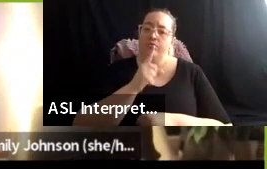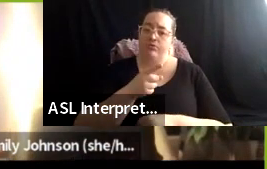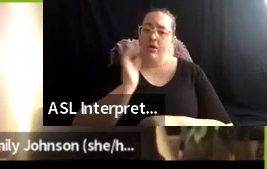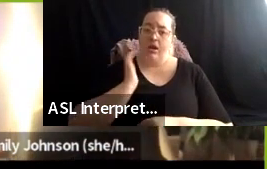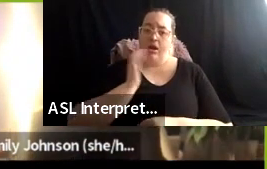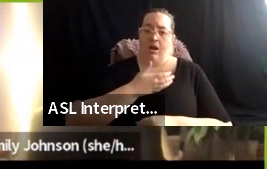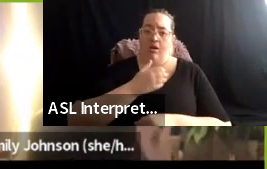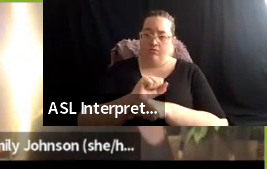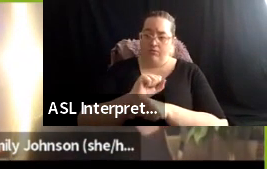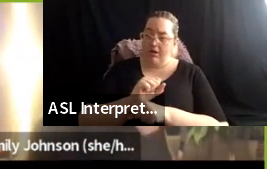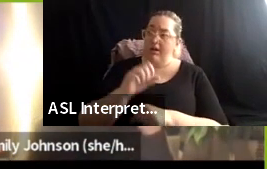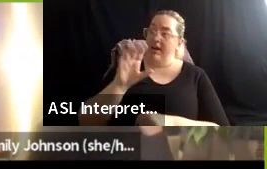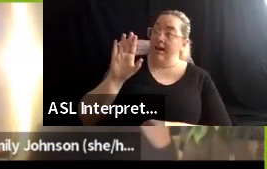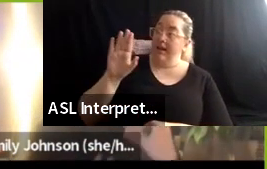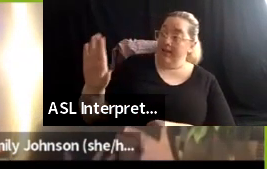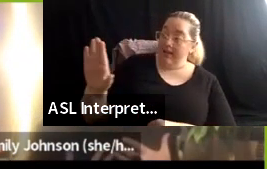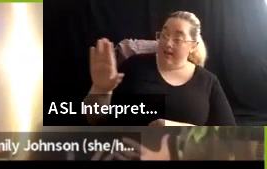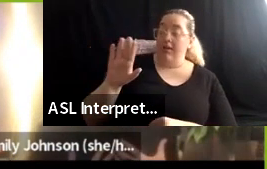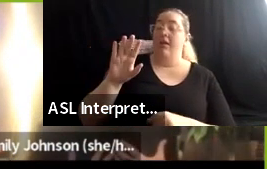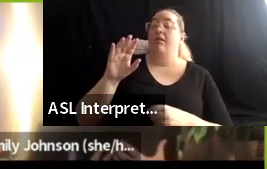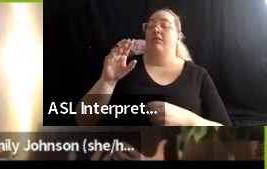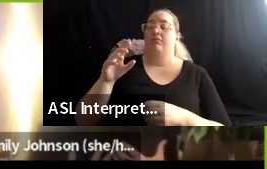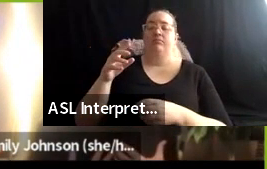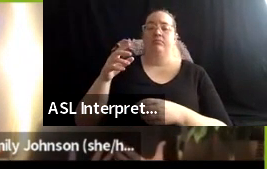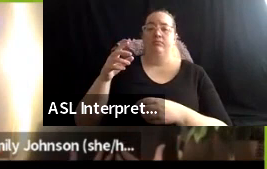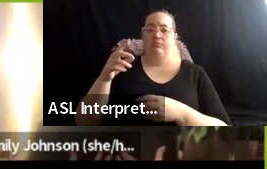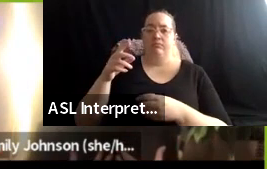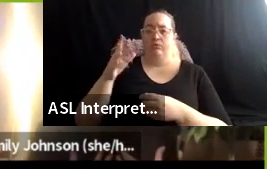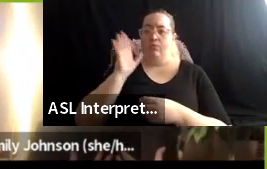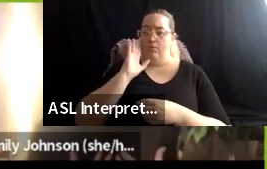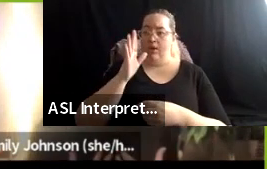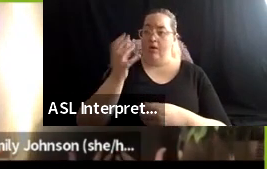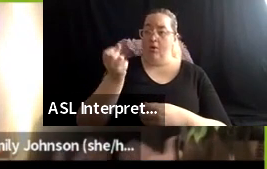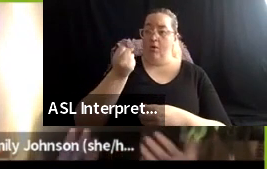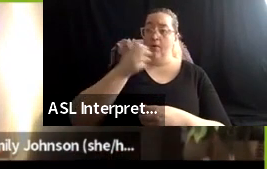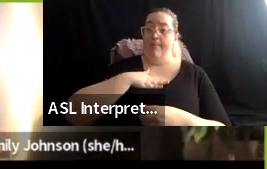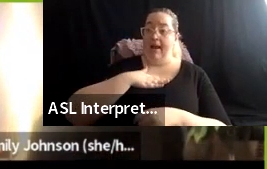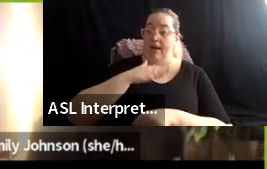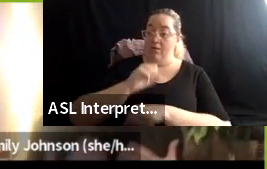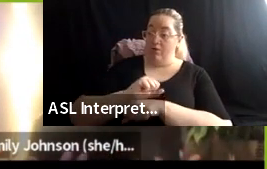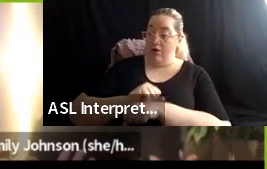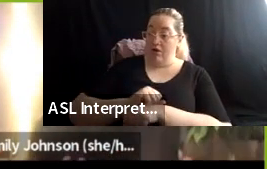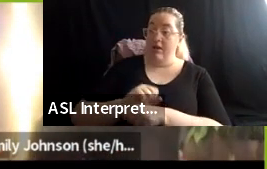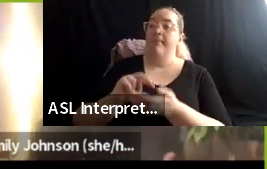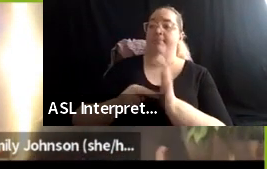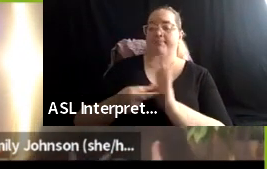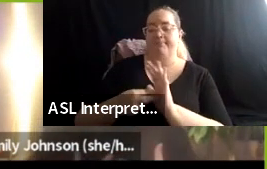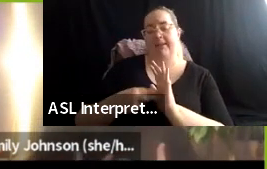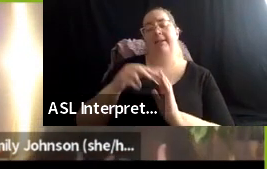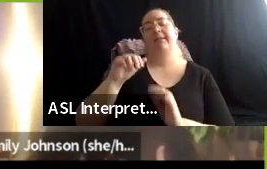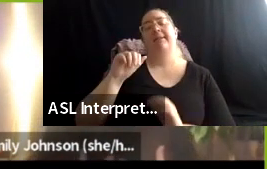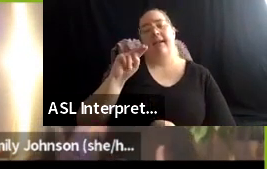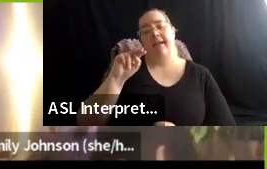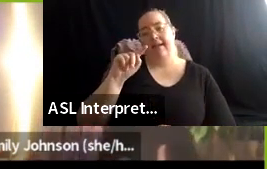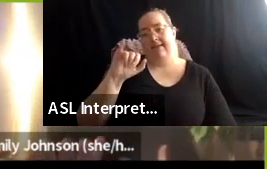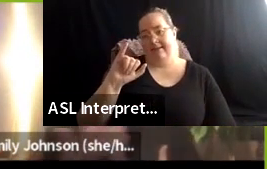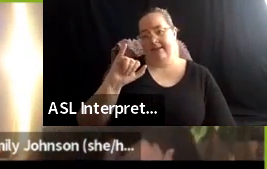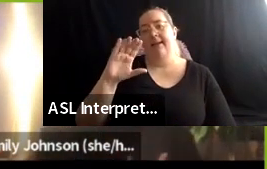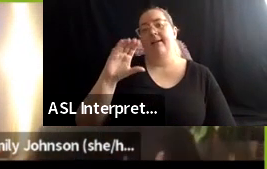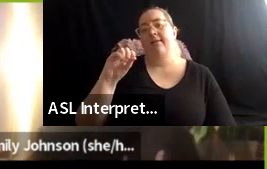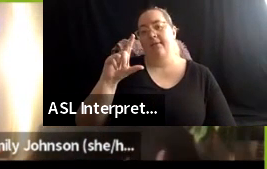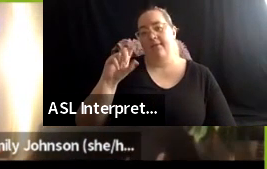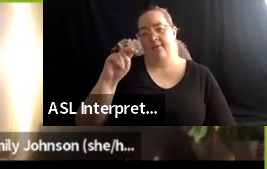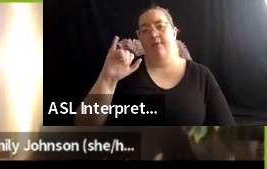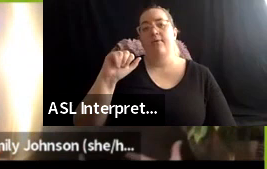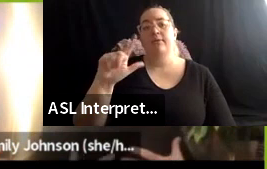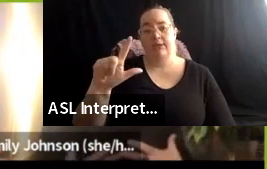the work that I make is also held, so our, um, we are, um, anti-colonial and abolitionists in all of our work,